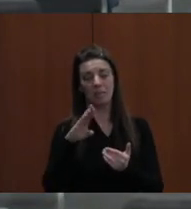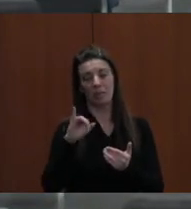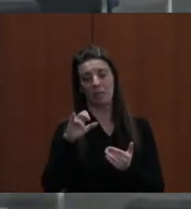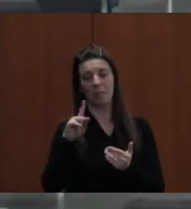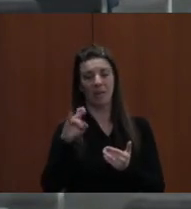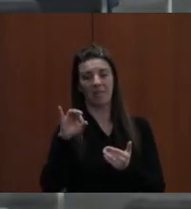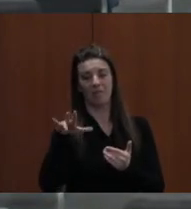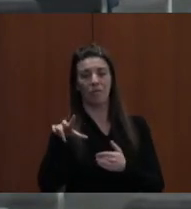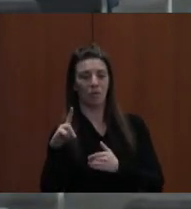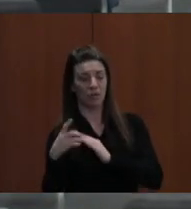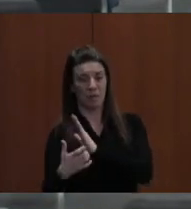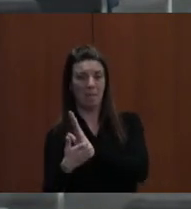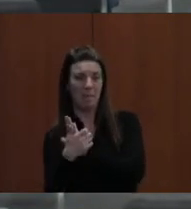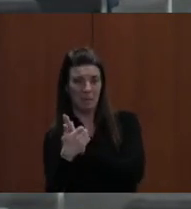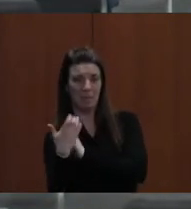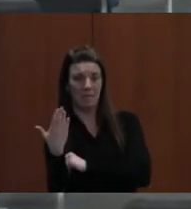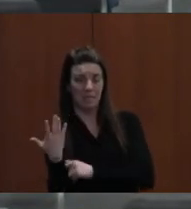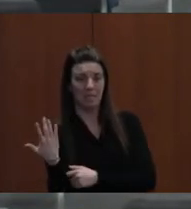SECOND.